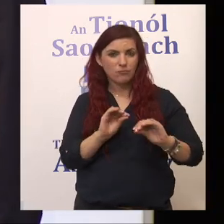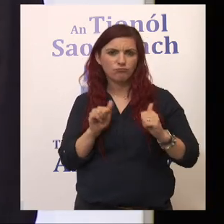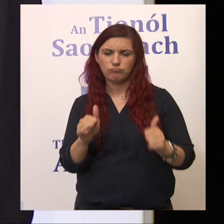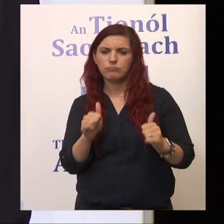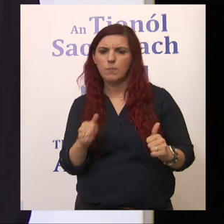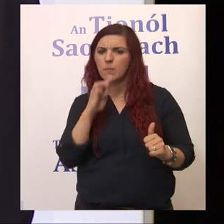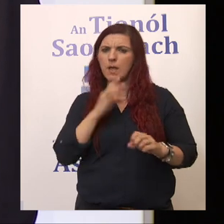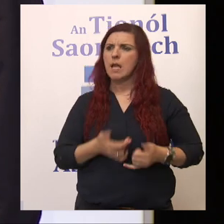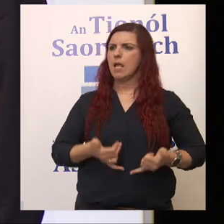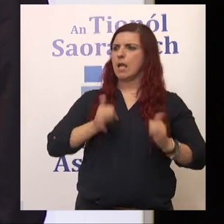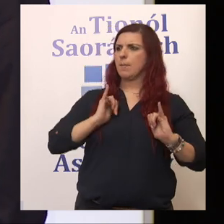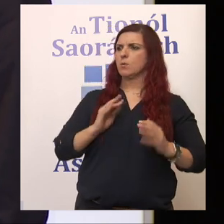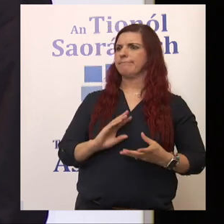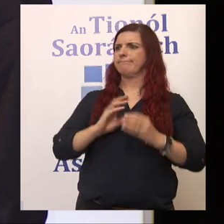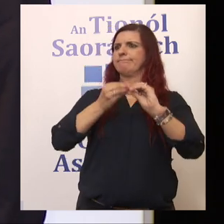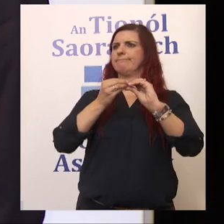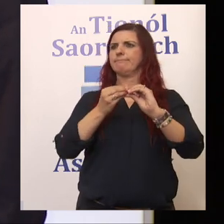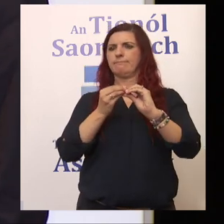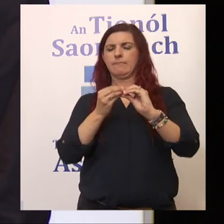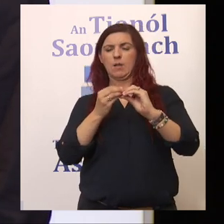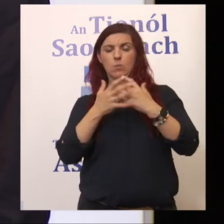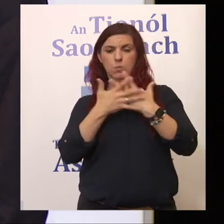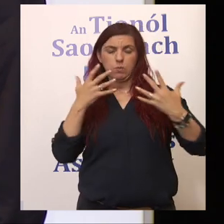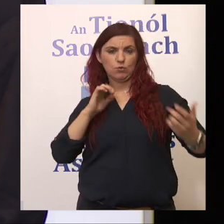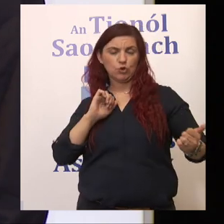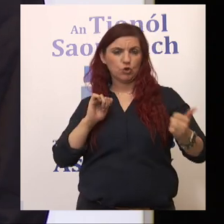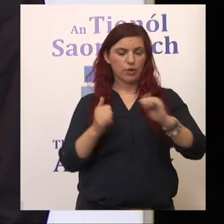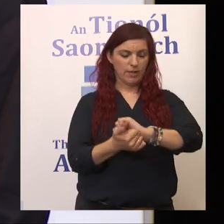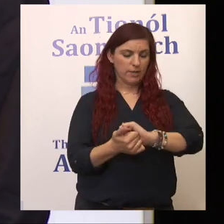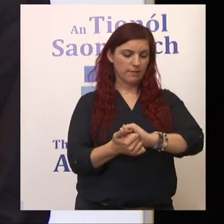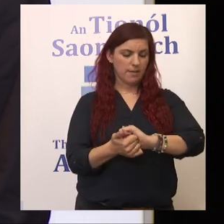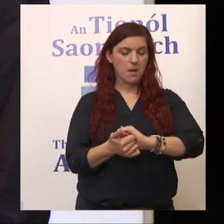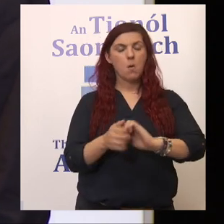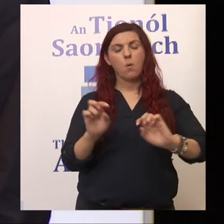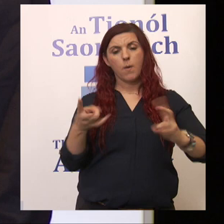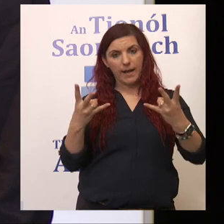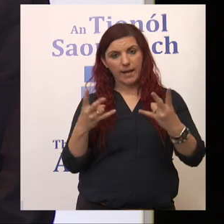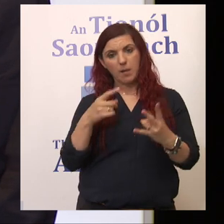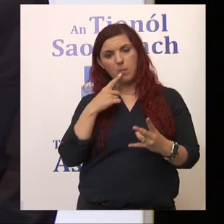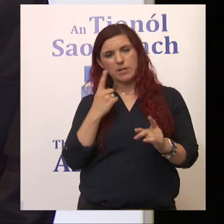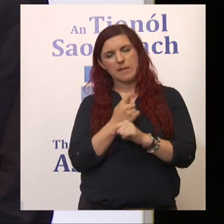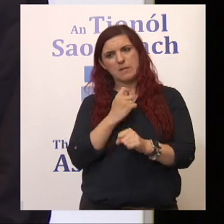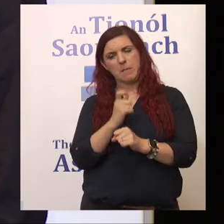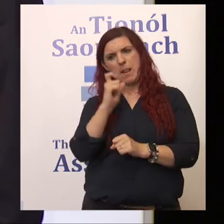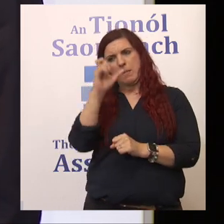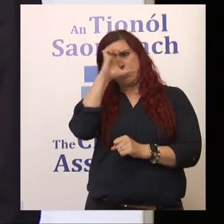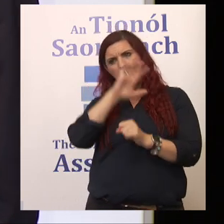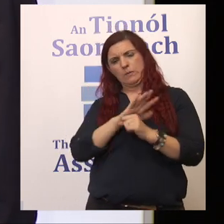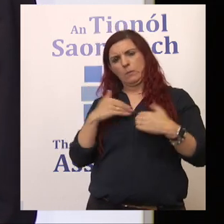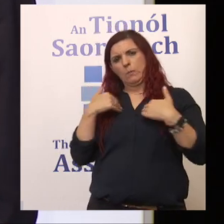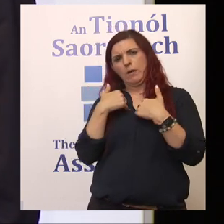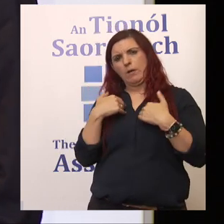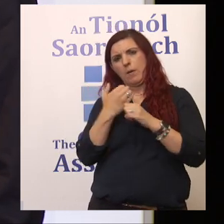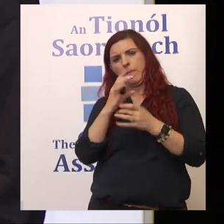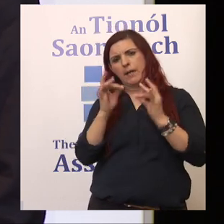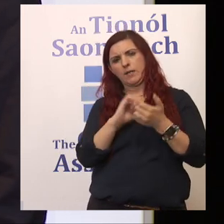they're capable of making quite dramatic changes comparatively quickly, but they're also very wary about making very big